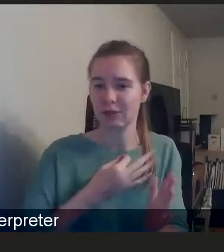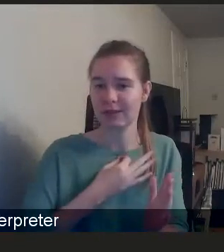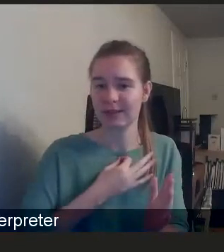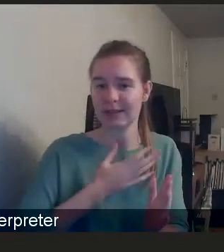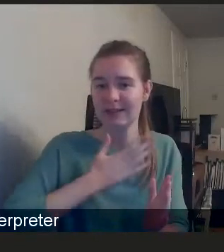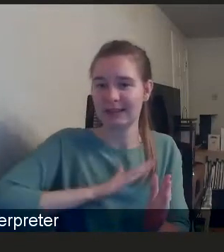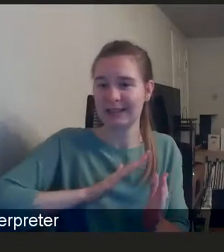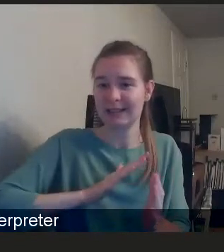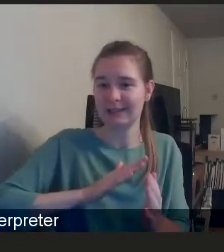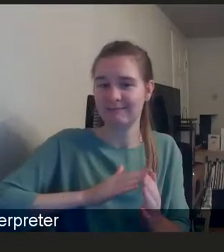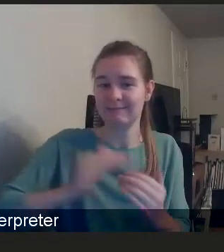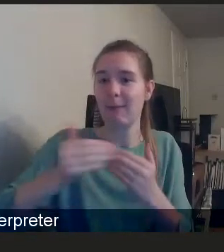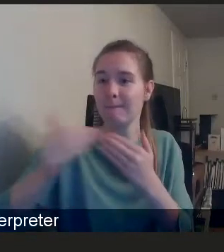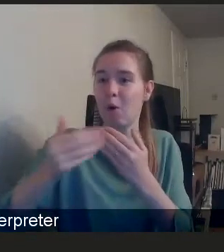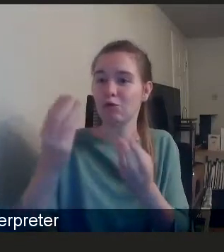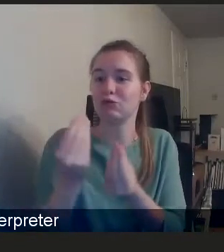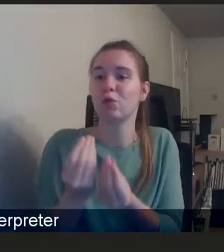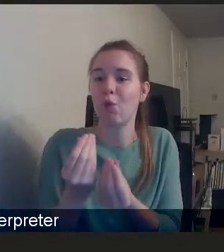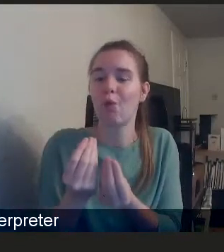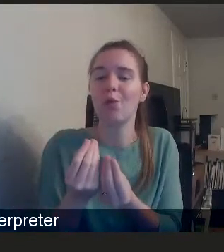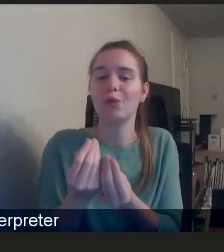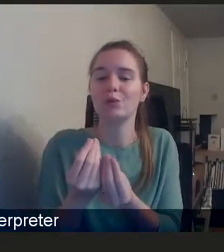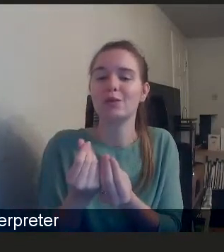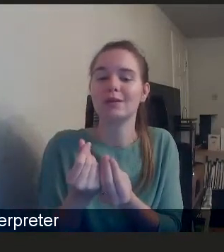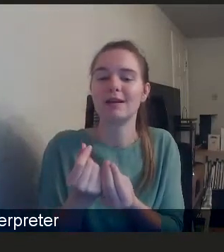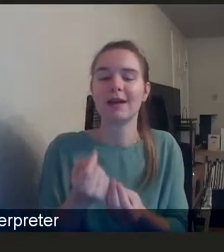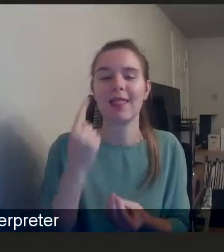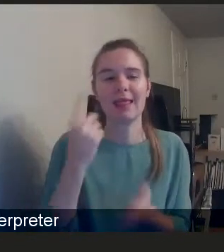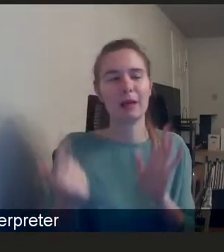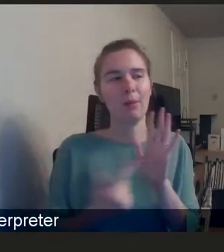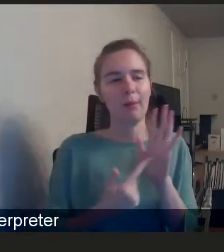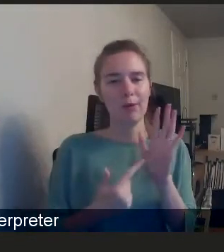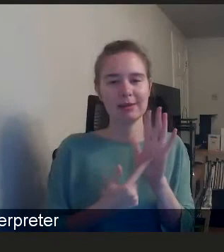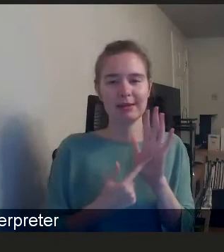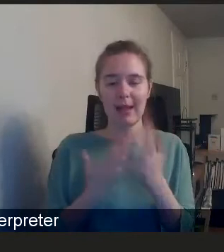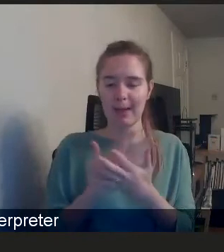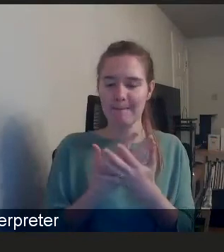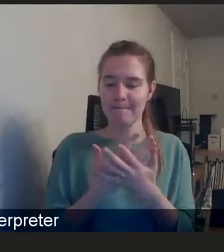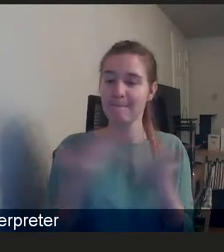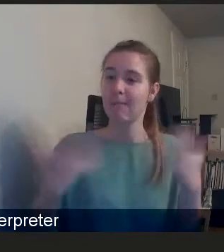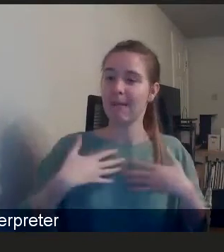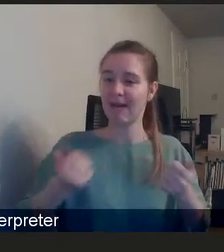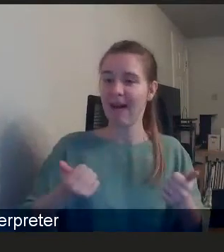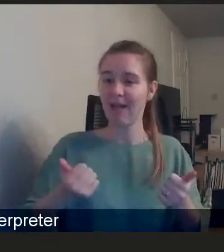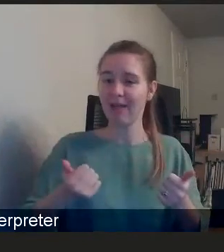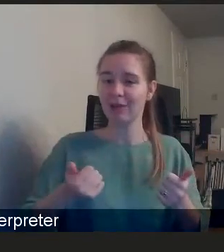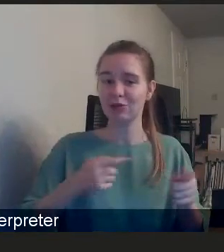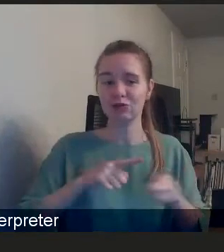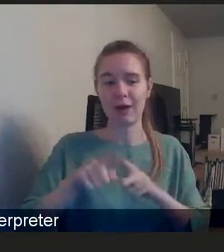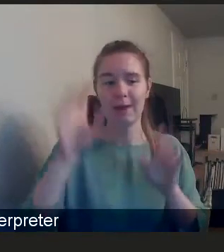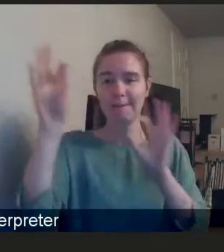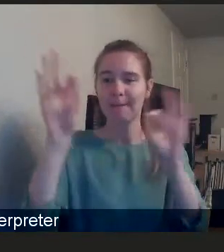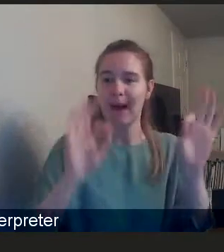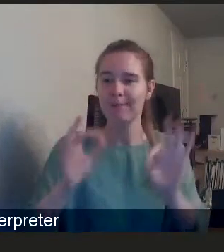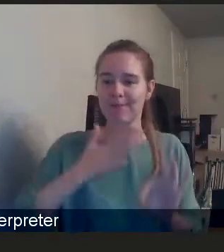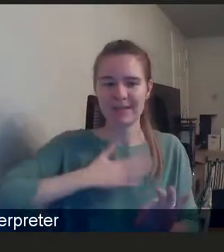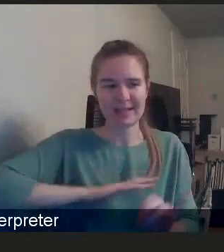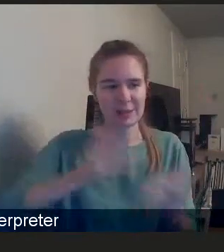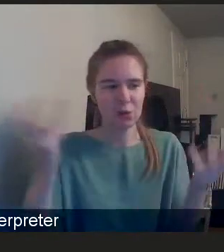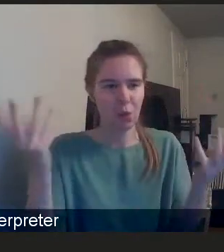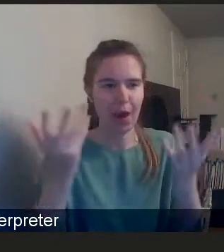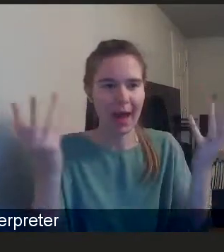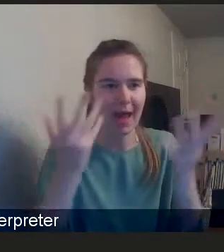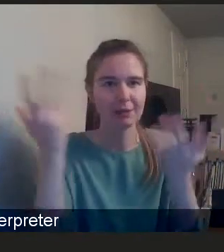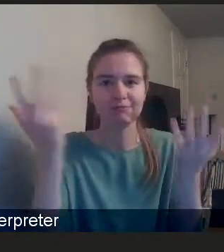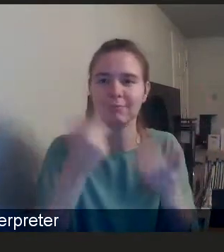resource. And, and I think it's, it's important in public health terms to be mapping where the need is, and then